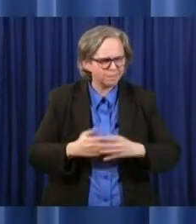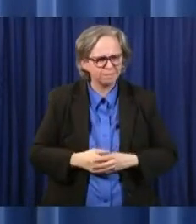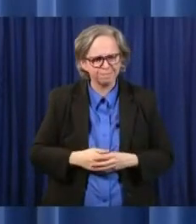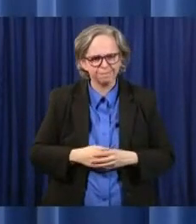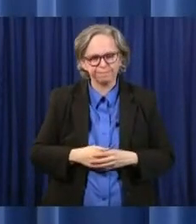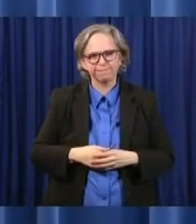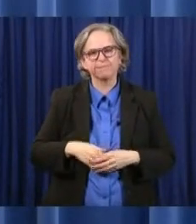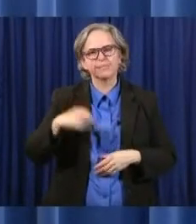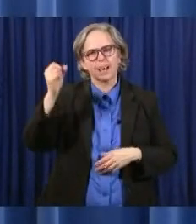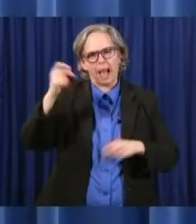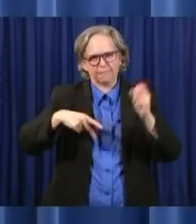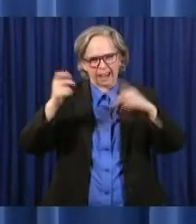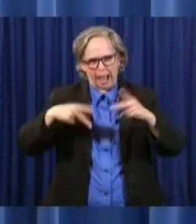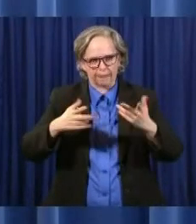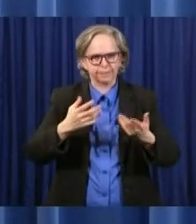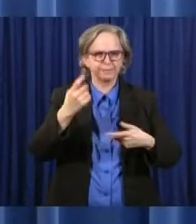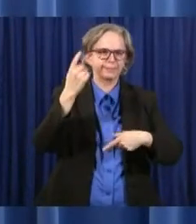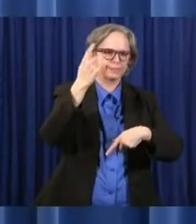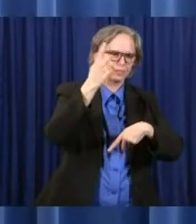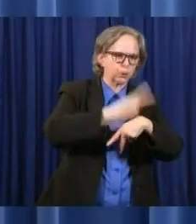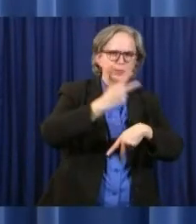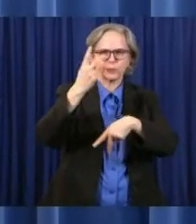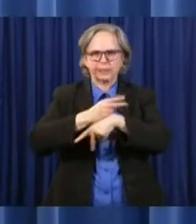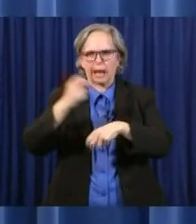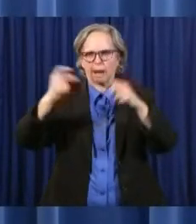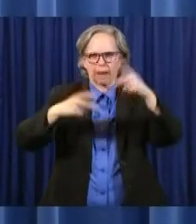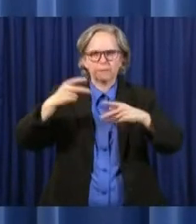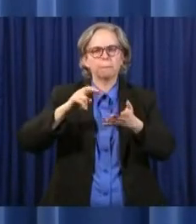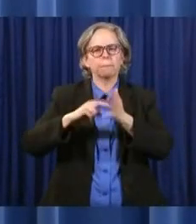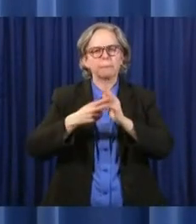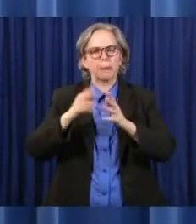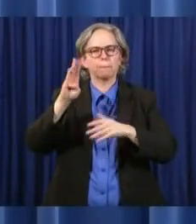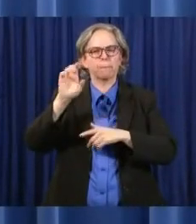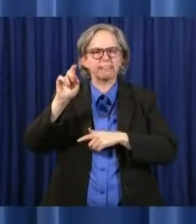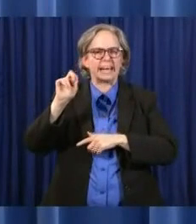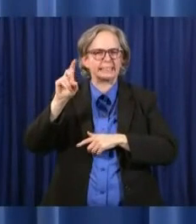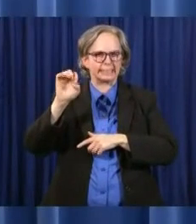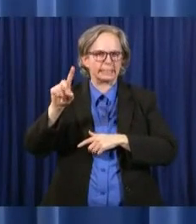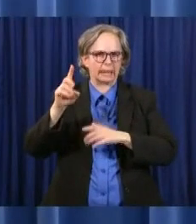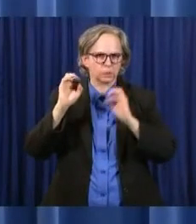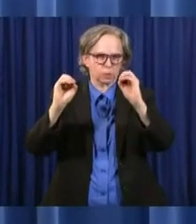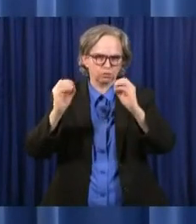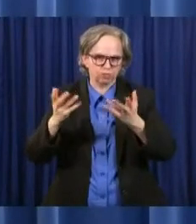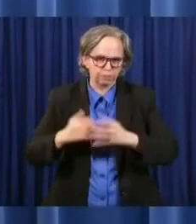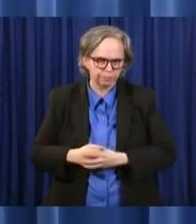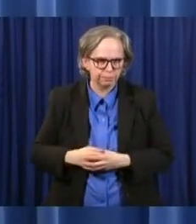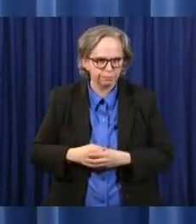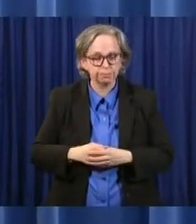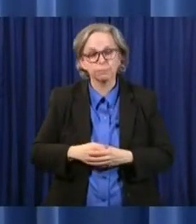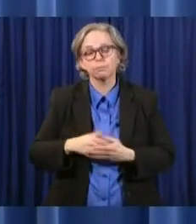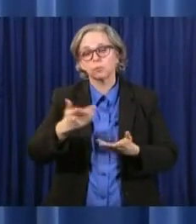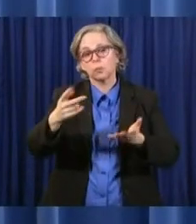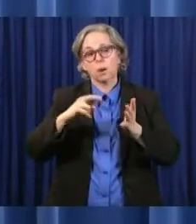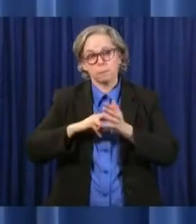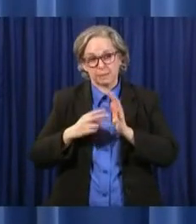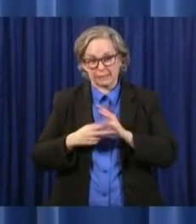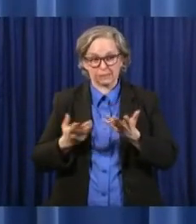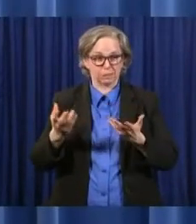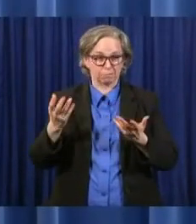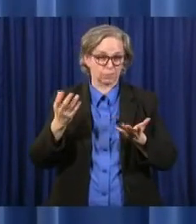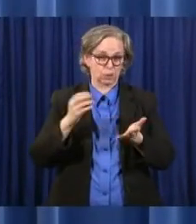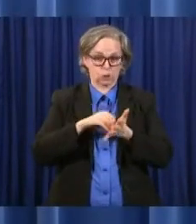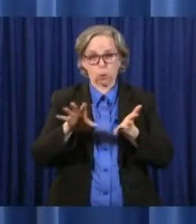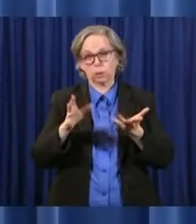where you spread the students out more, which means that you're really having students there for two days,